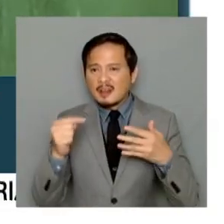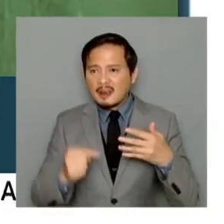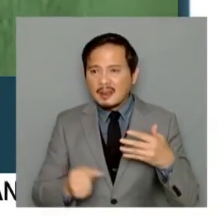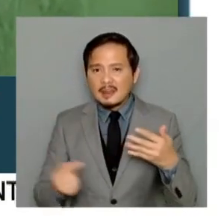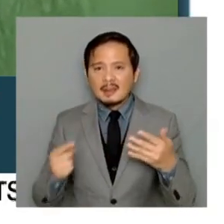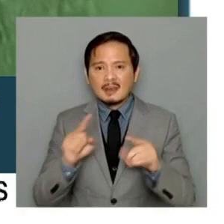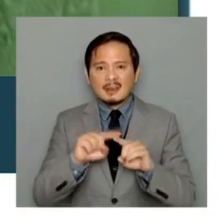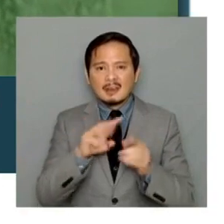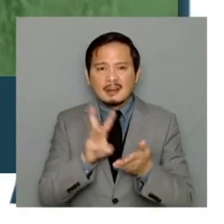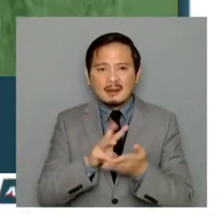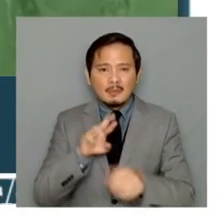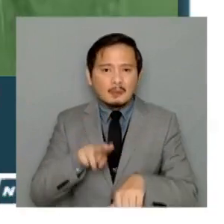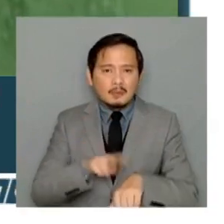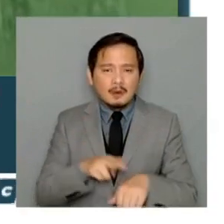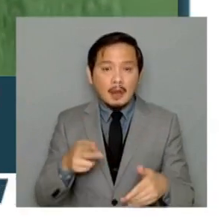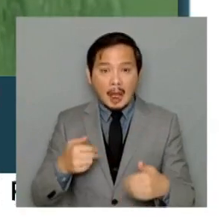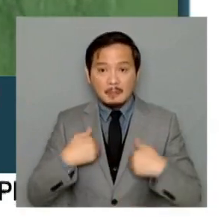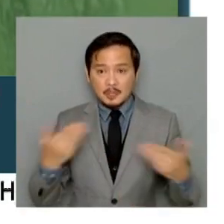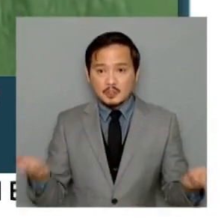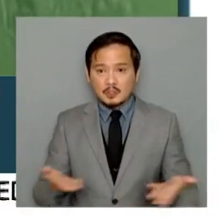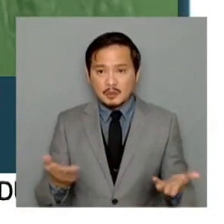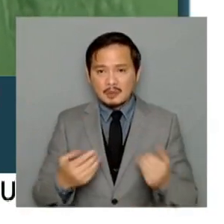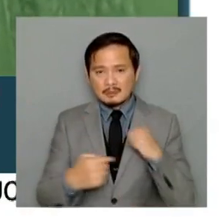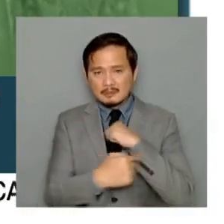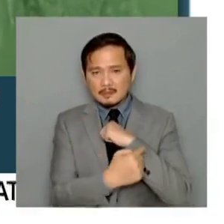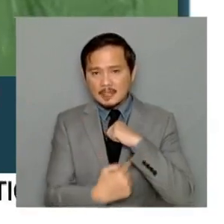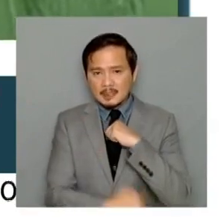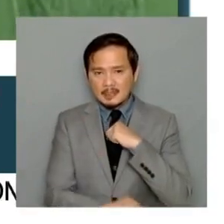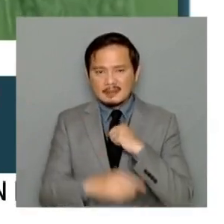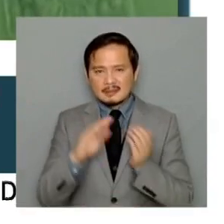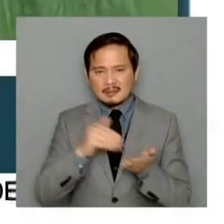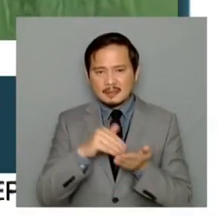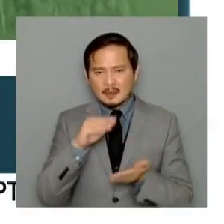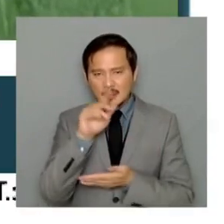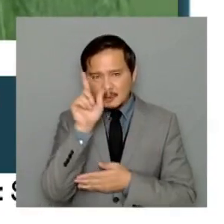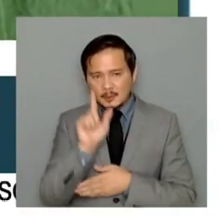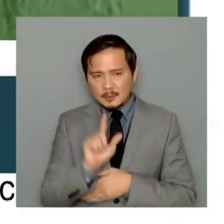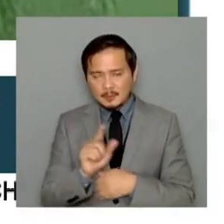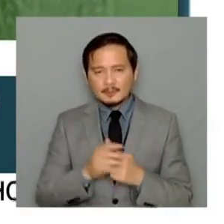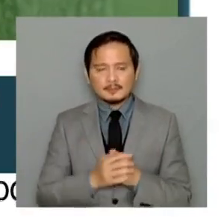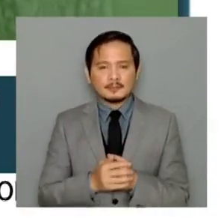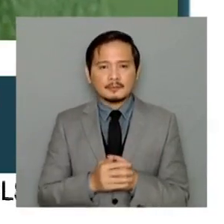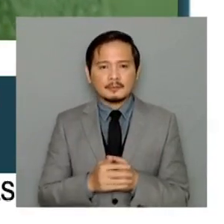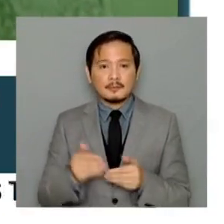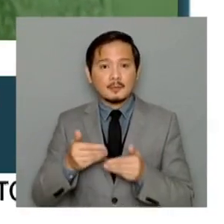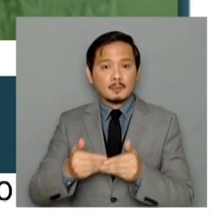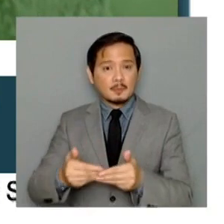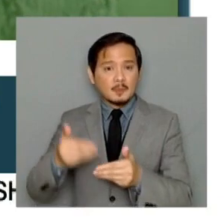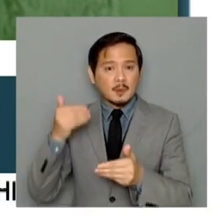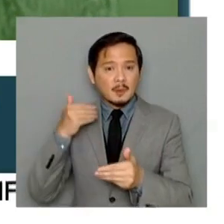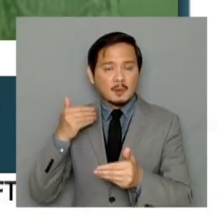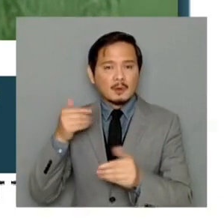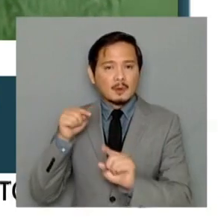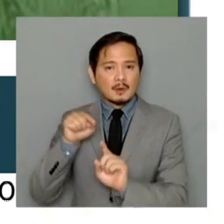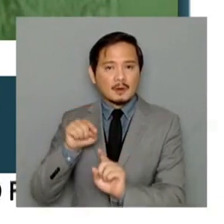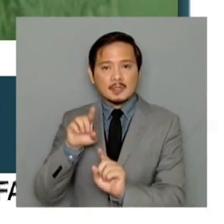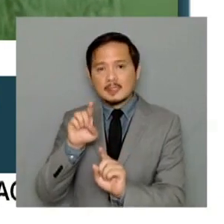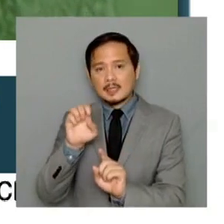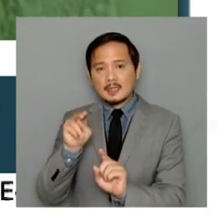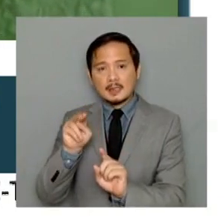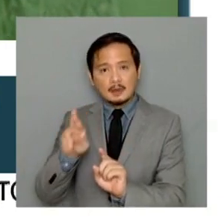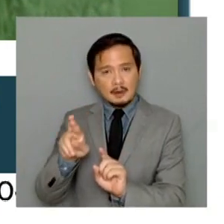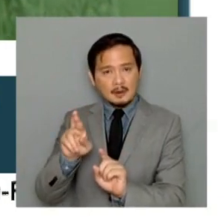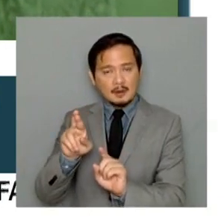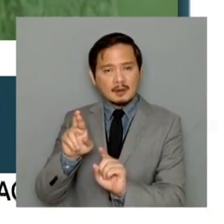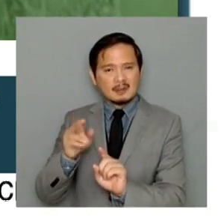Luzon and Zambales. In the past regime of the DNR, under the